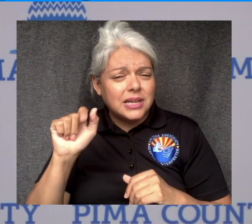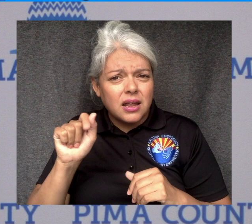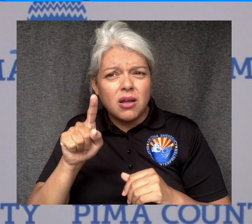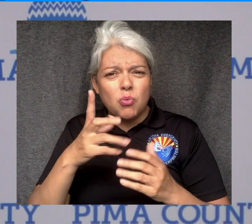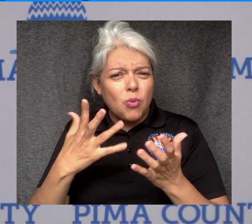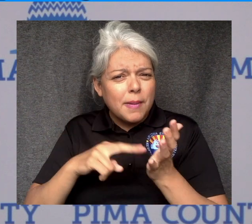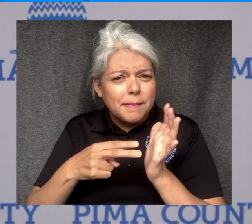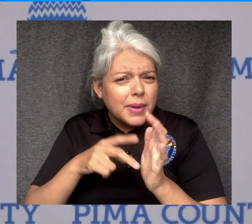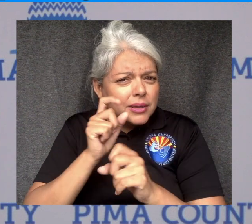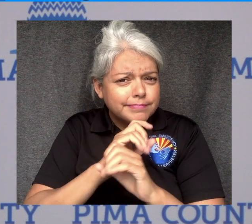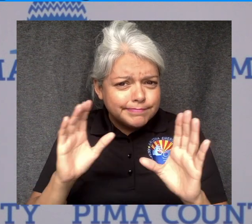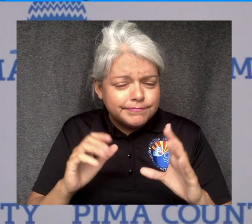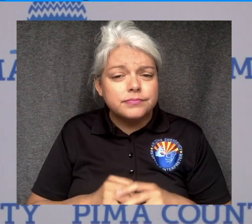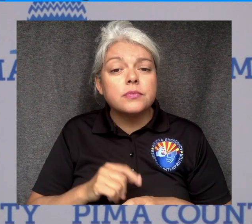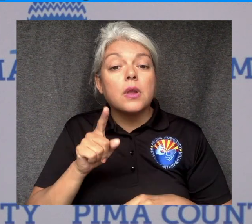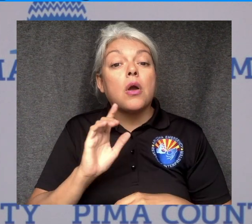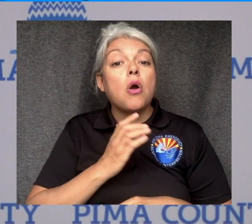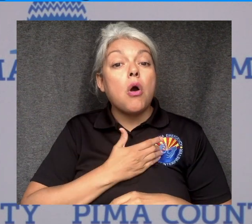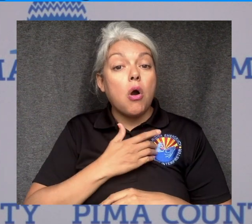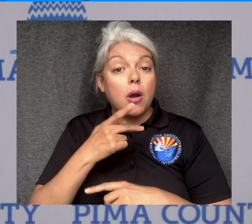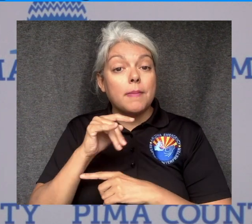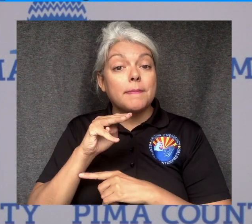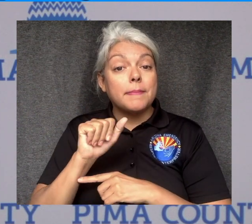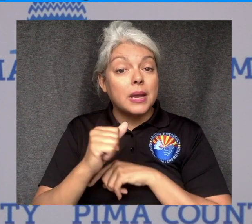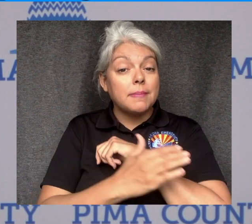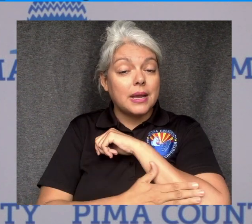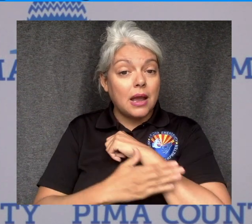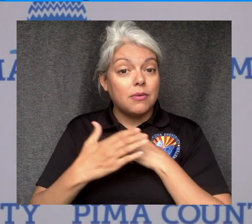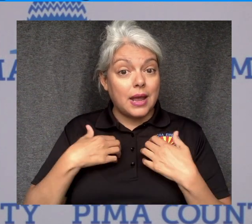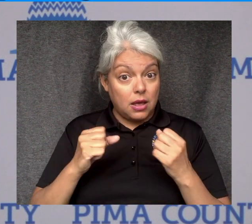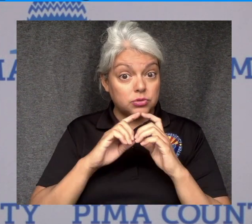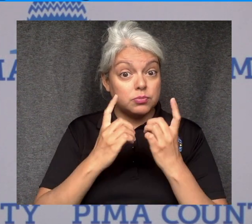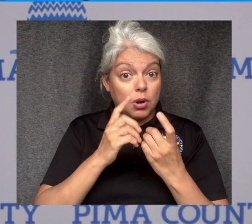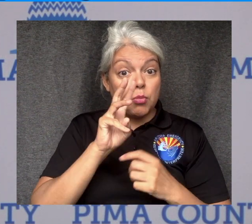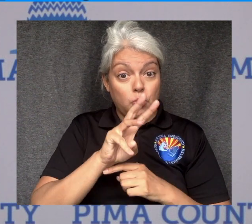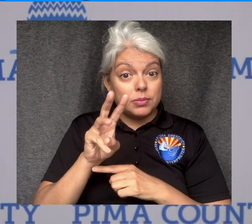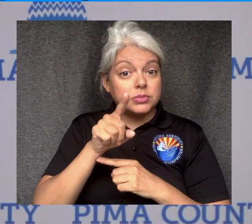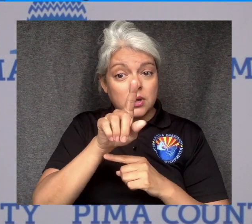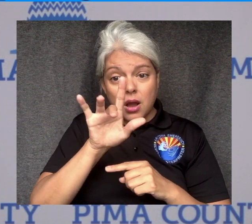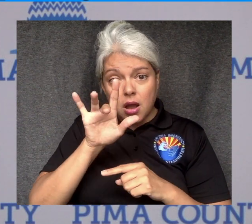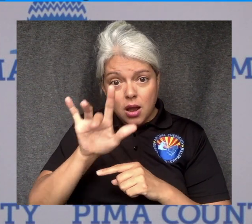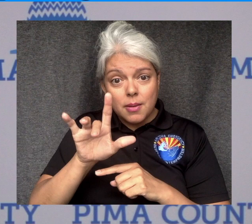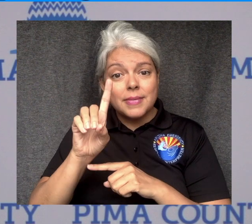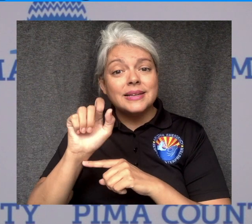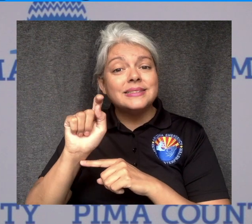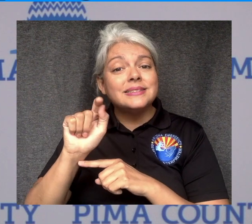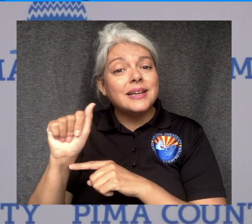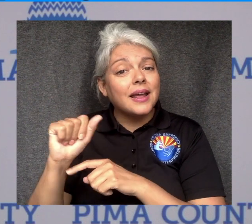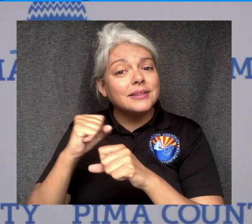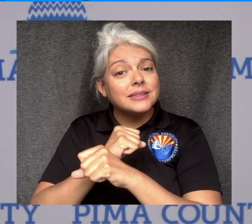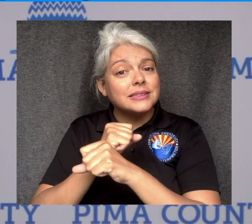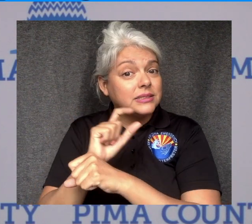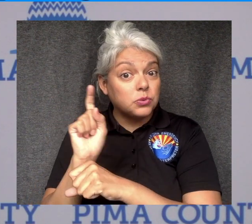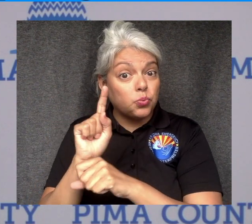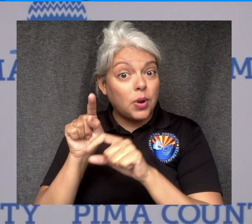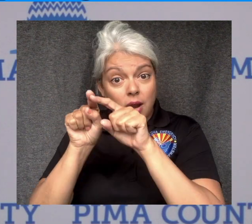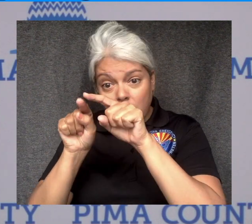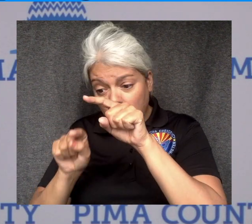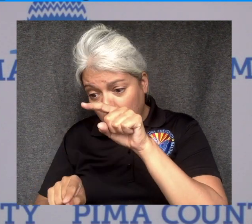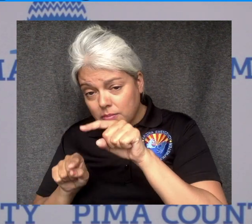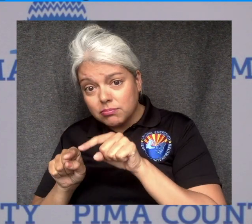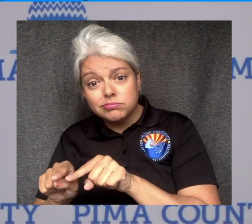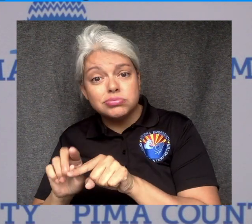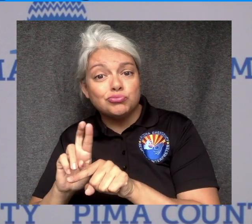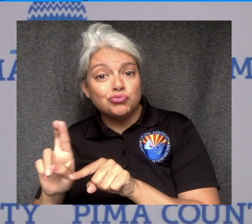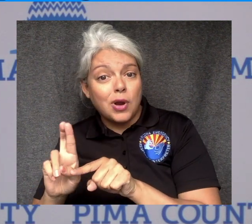If you go to the Pima County Health Department website, there is a link for data and statistics in the lower right-hand